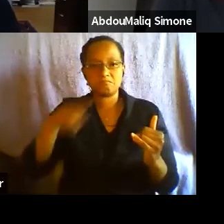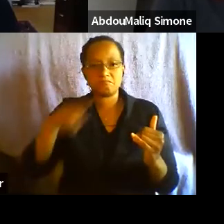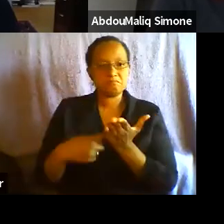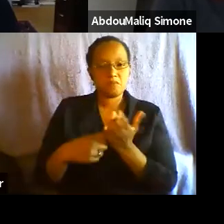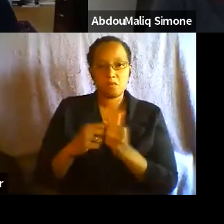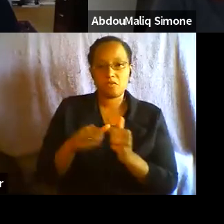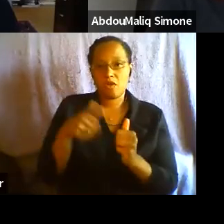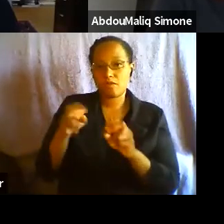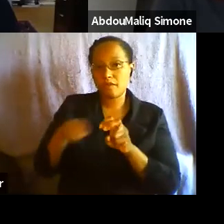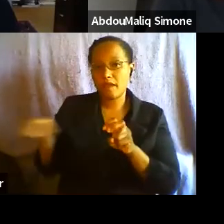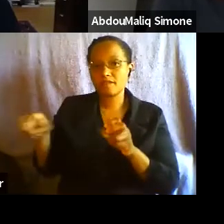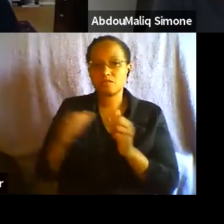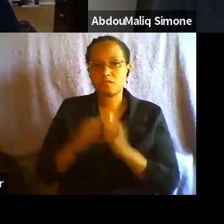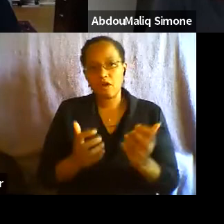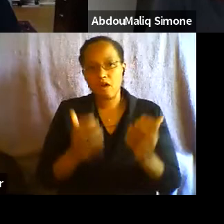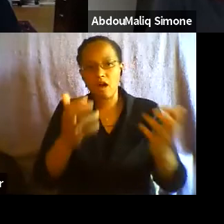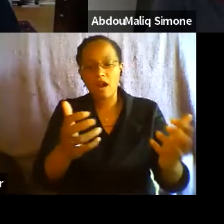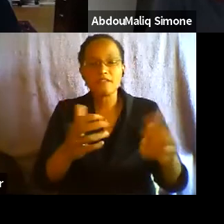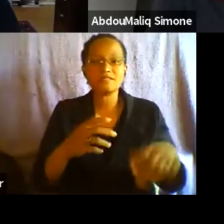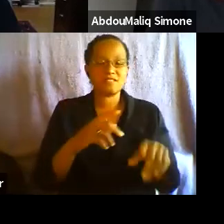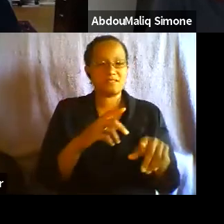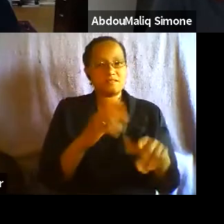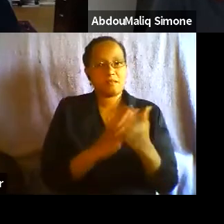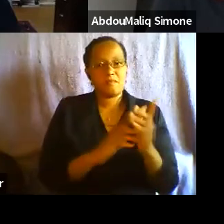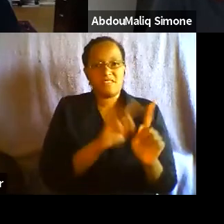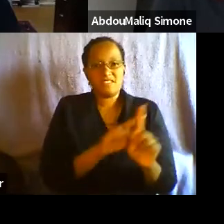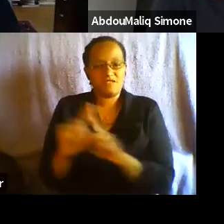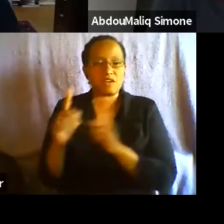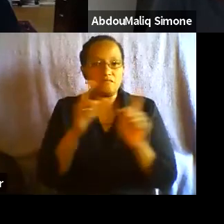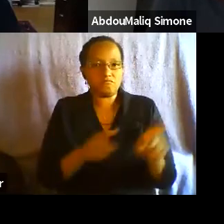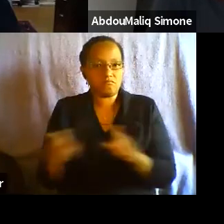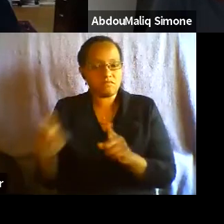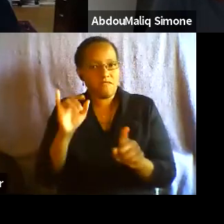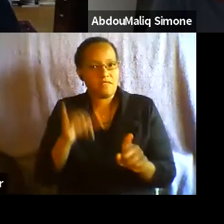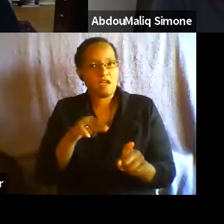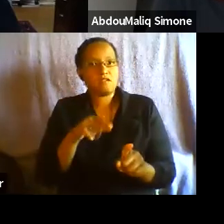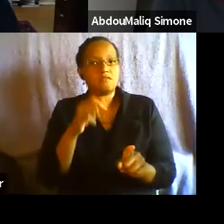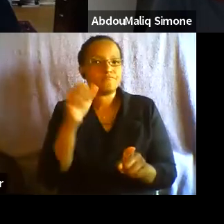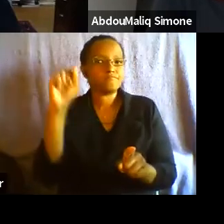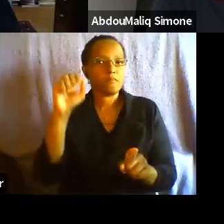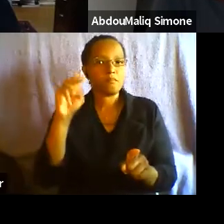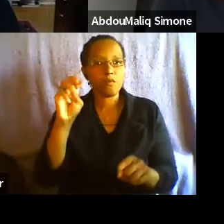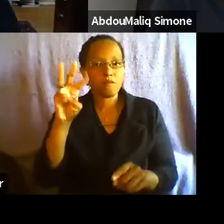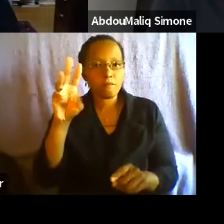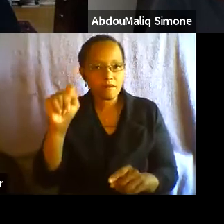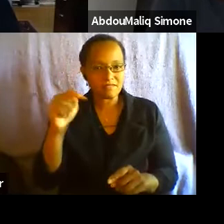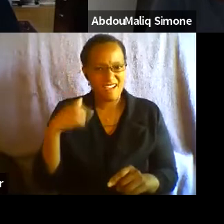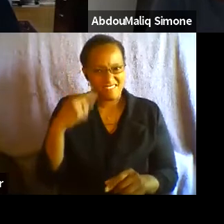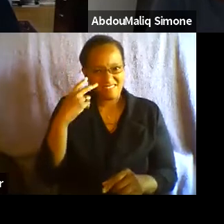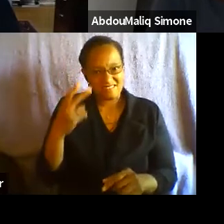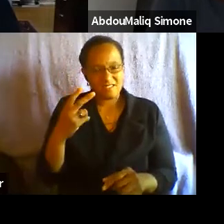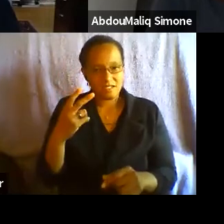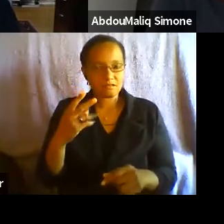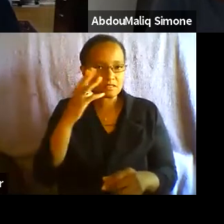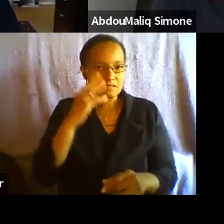various instantiations of that movement that I've encountered here in Europe, where I've been for a while, talking with my